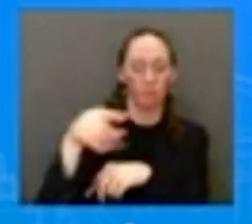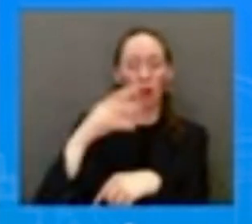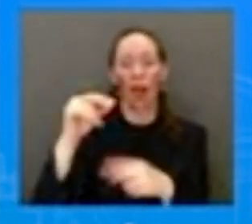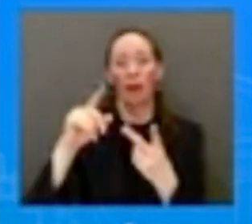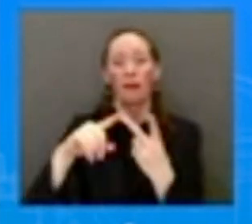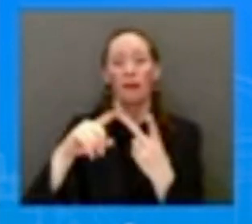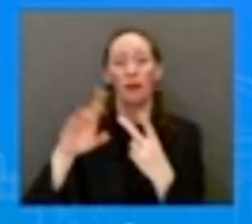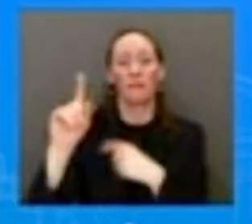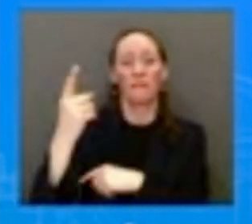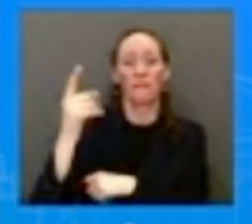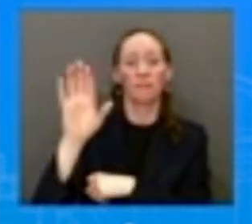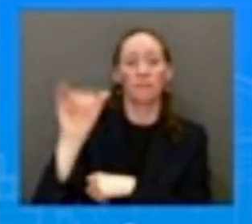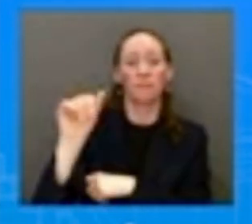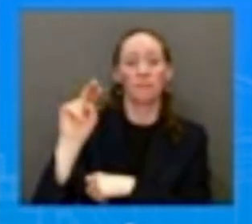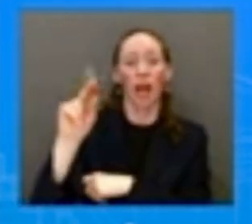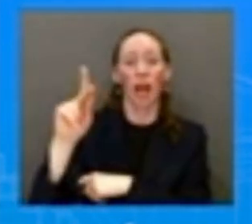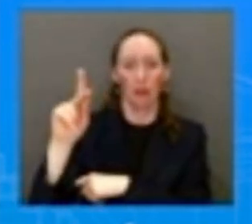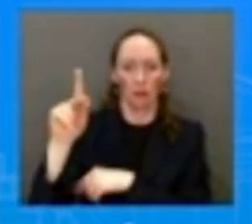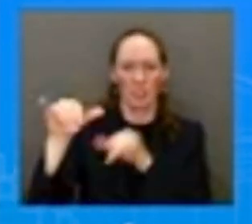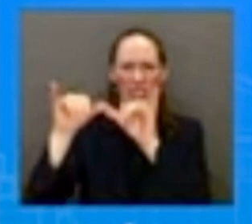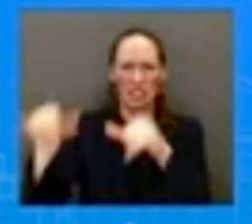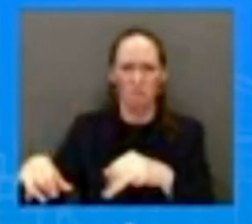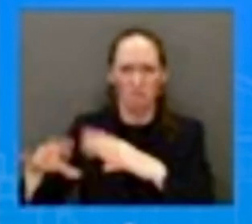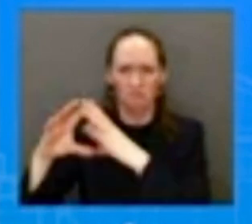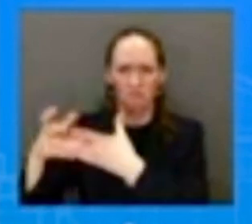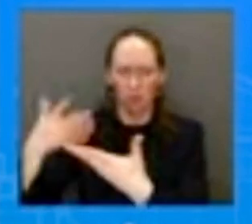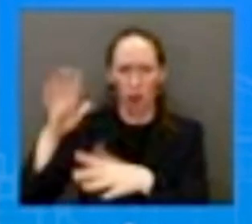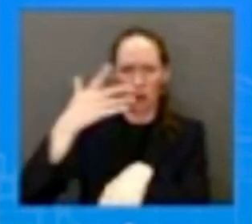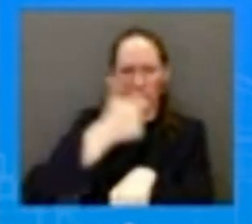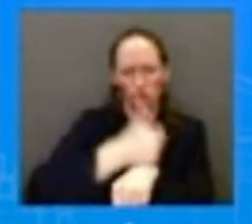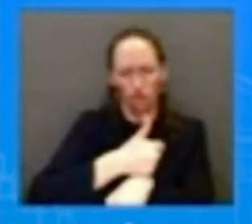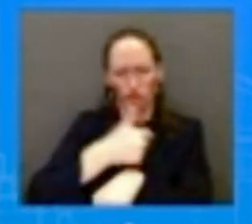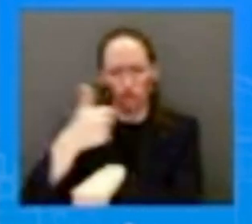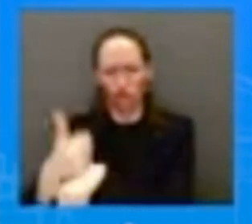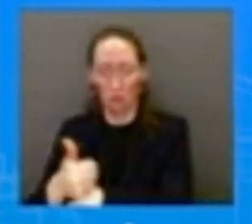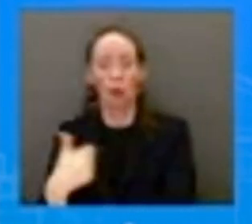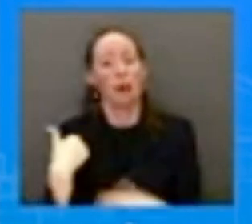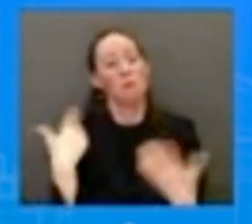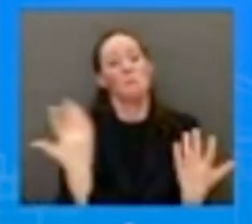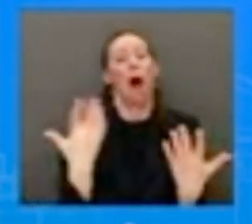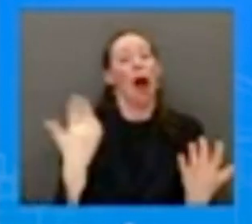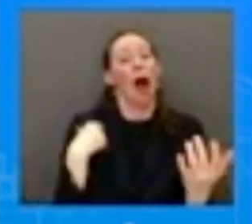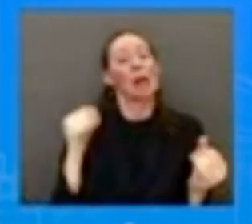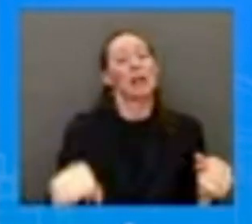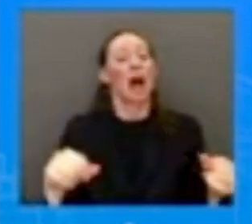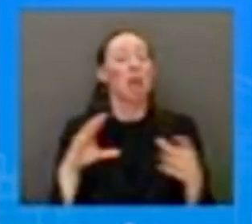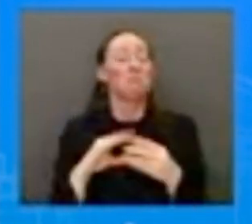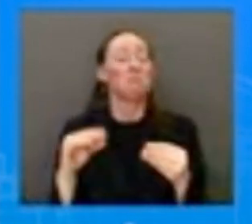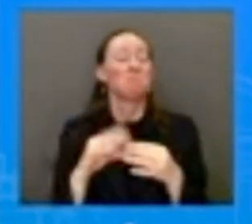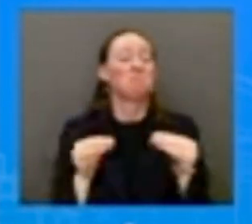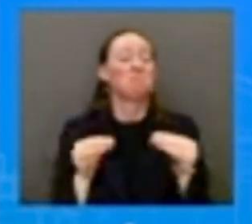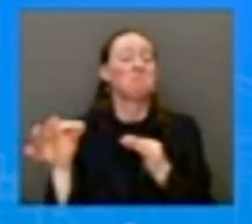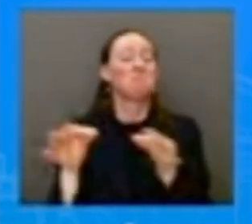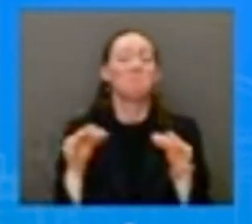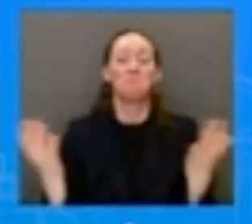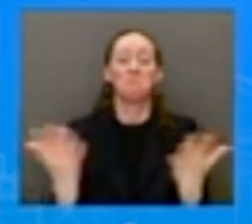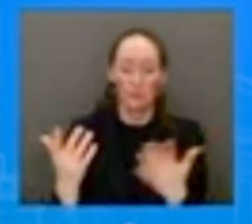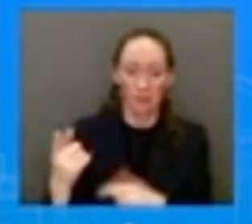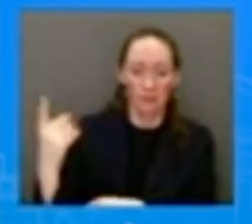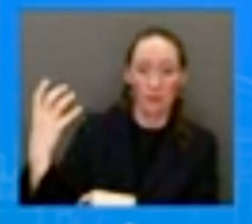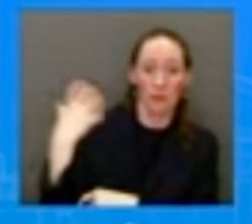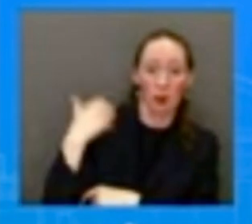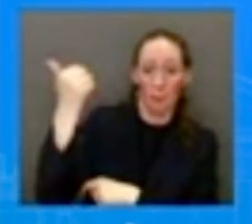and the actions that could potentially be taken, as Chair Powell recently said, our banking system is sound and resilient with strong